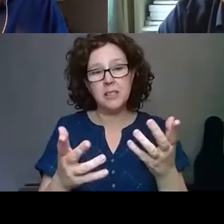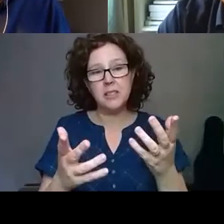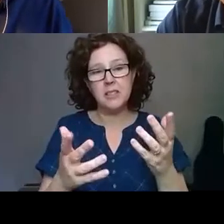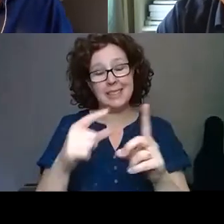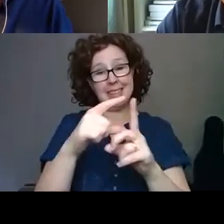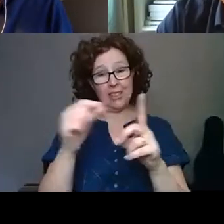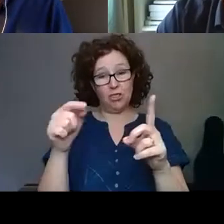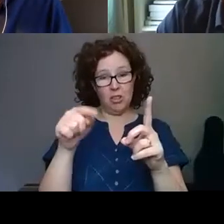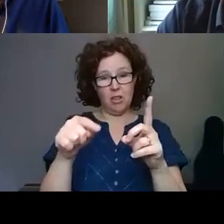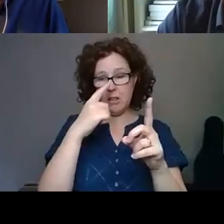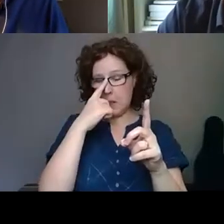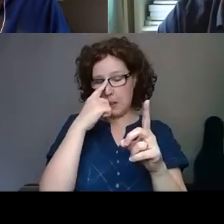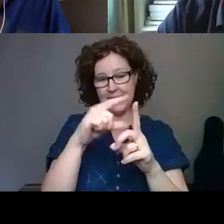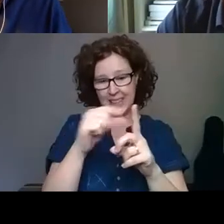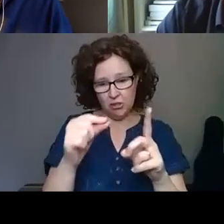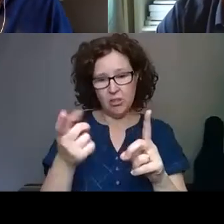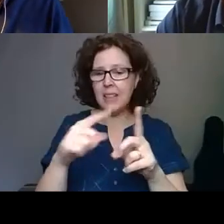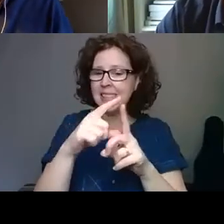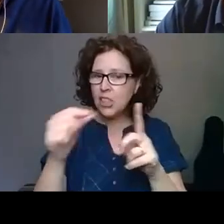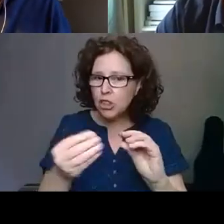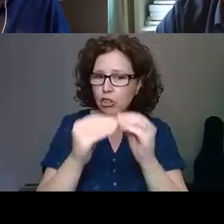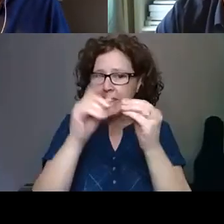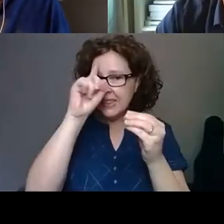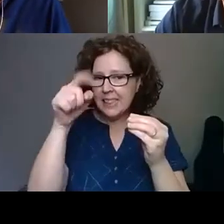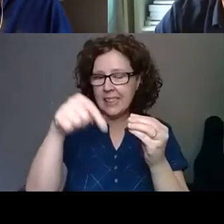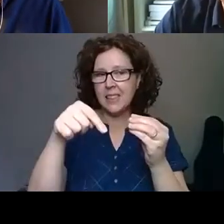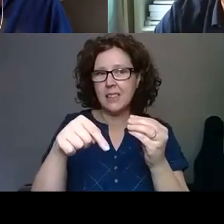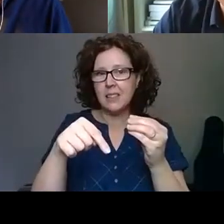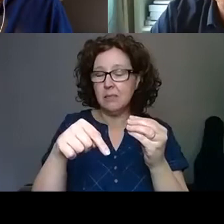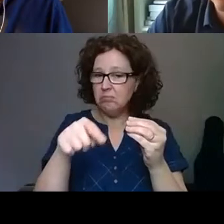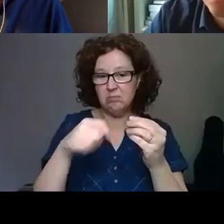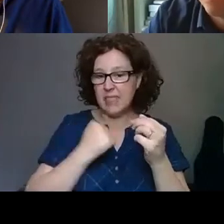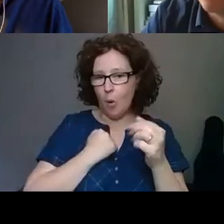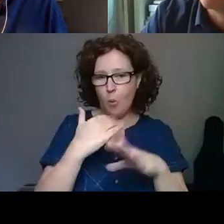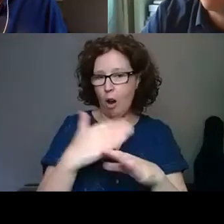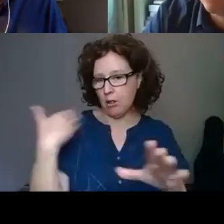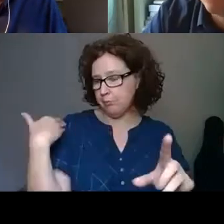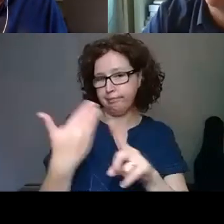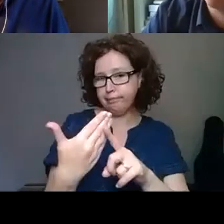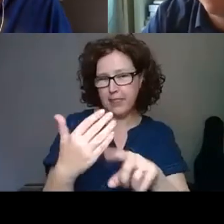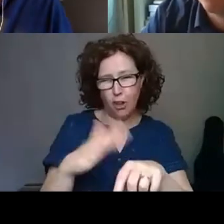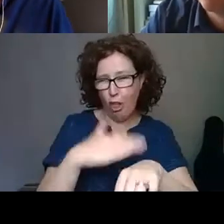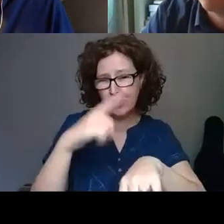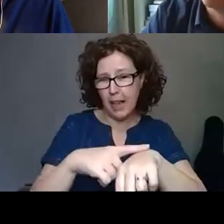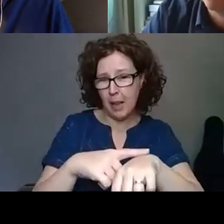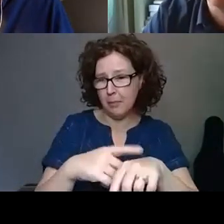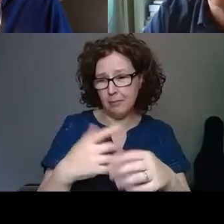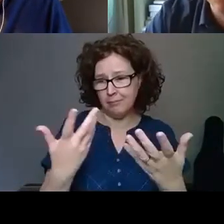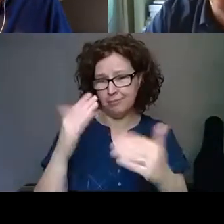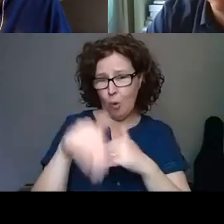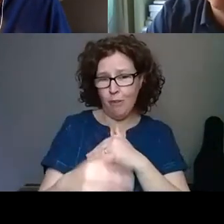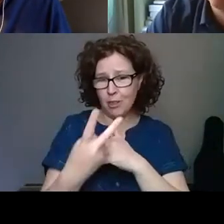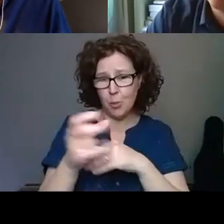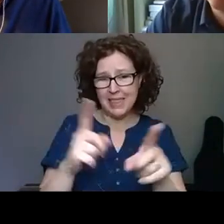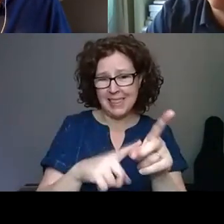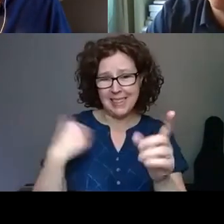and digital creativity have been really at the heart of what we do and have been doing for decades. So